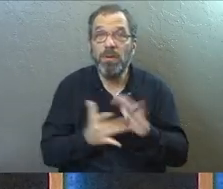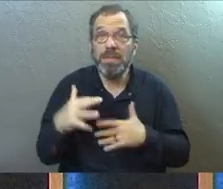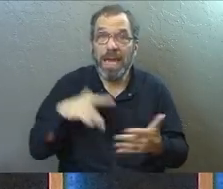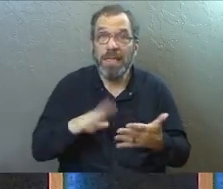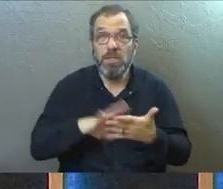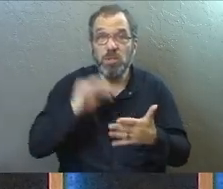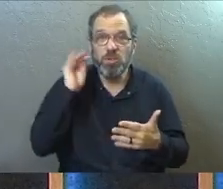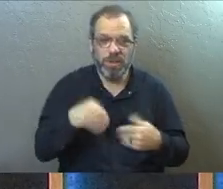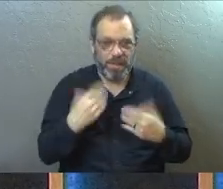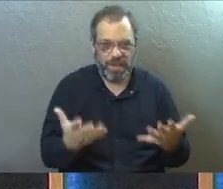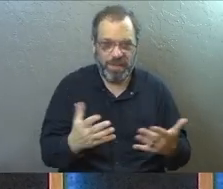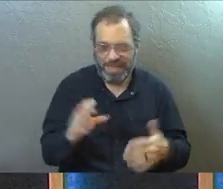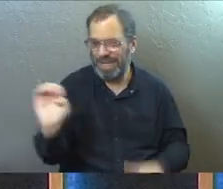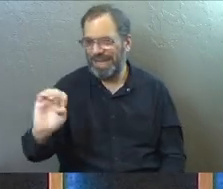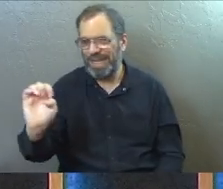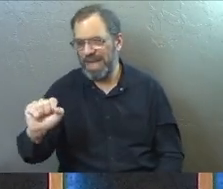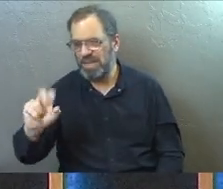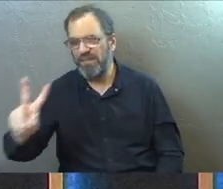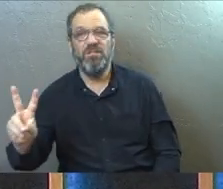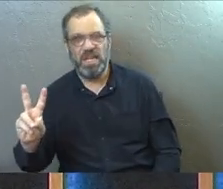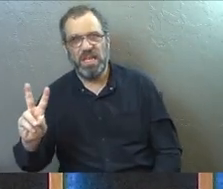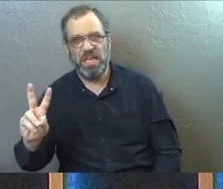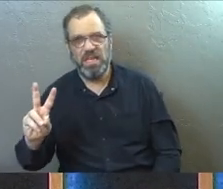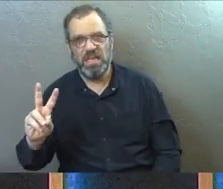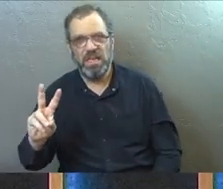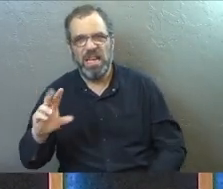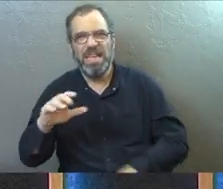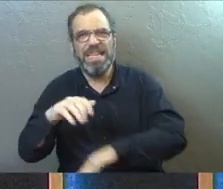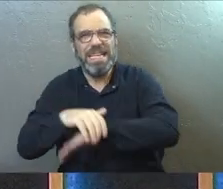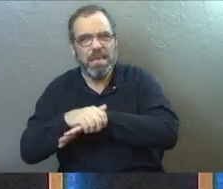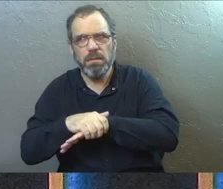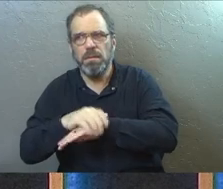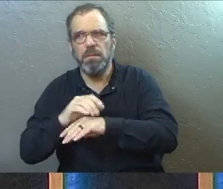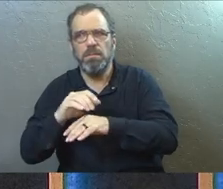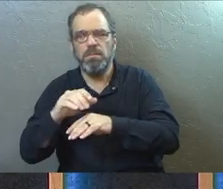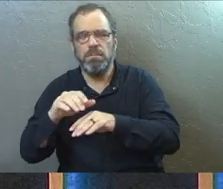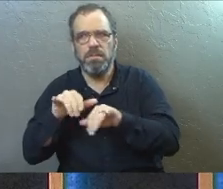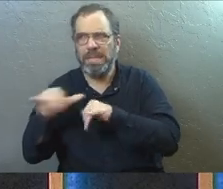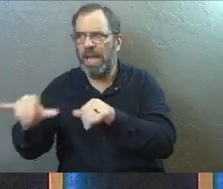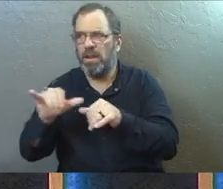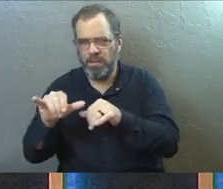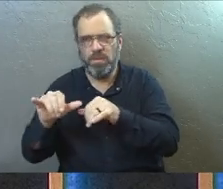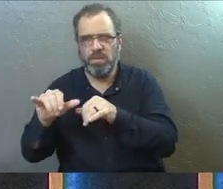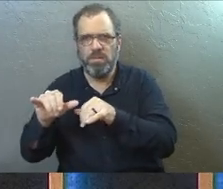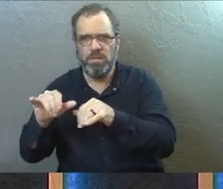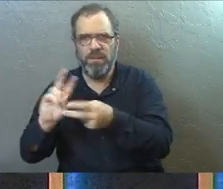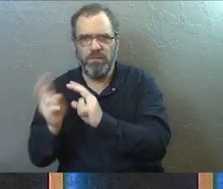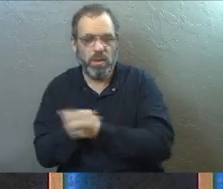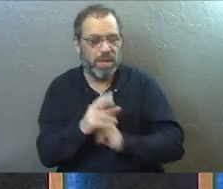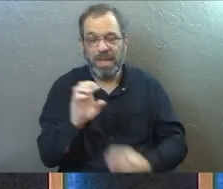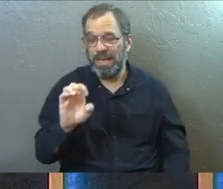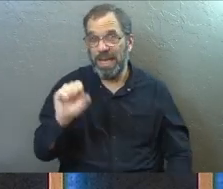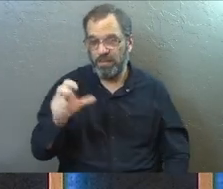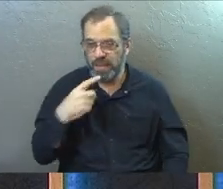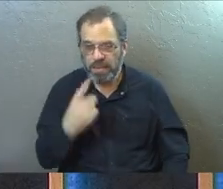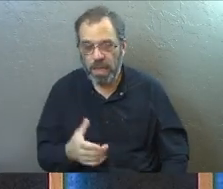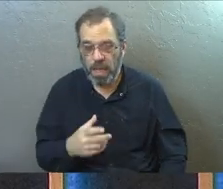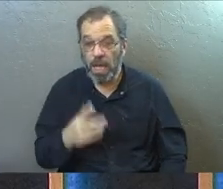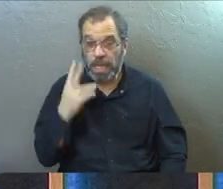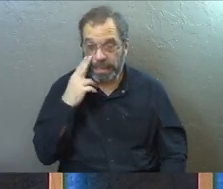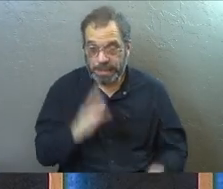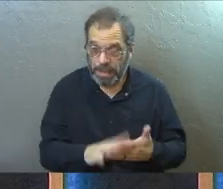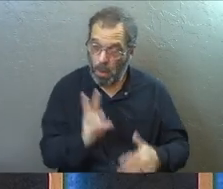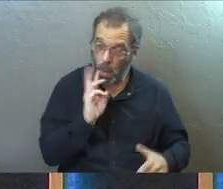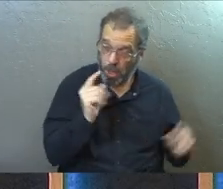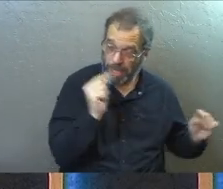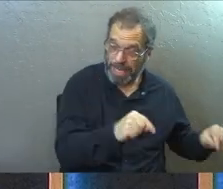that's what I do. So I'm giving you this in the ESV today just because I think some stuff got missed in the NLT. So in the ESV, here's what it says. See,